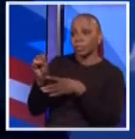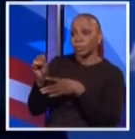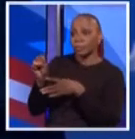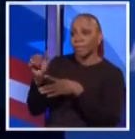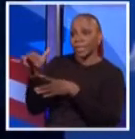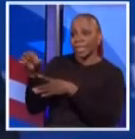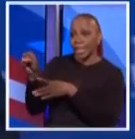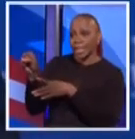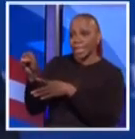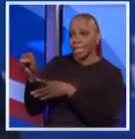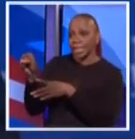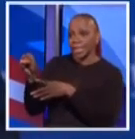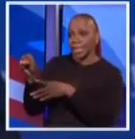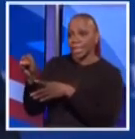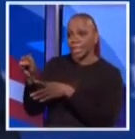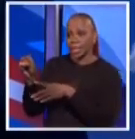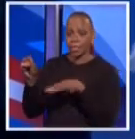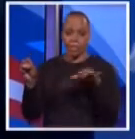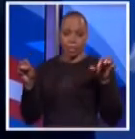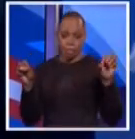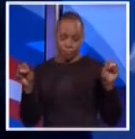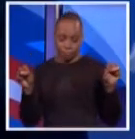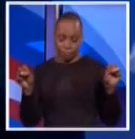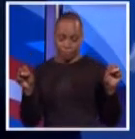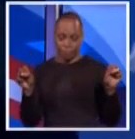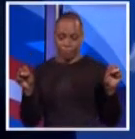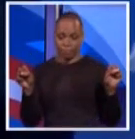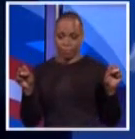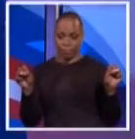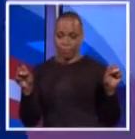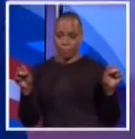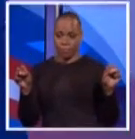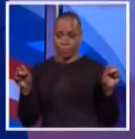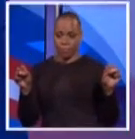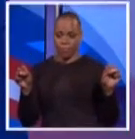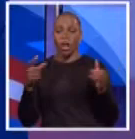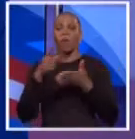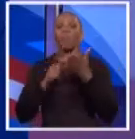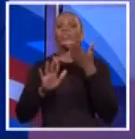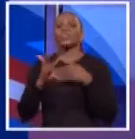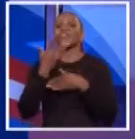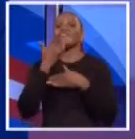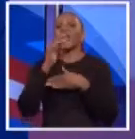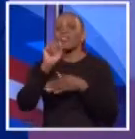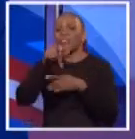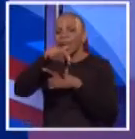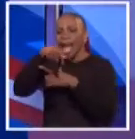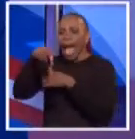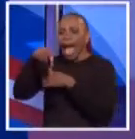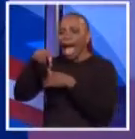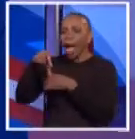Yes. Mr. Spitzer? Yes. What's your favorite app, Mr. Stringer?